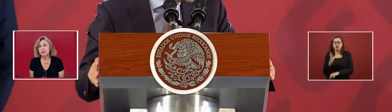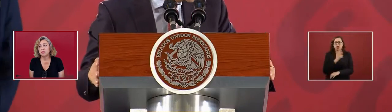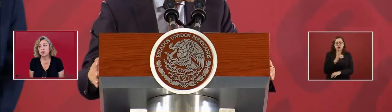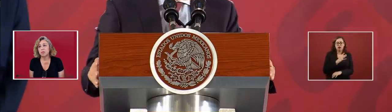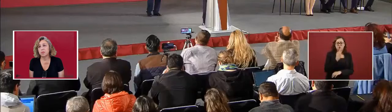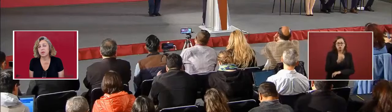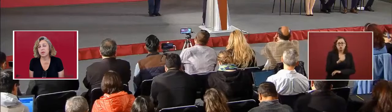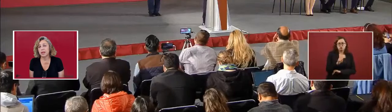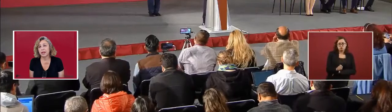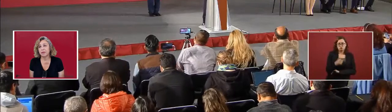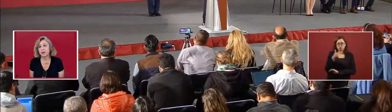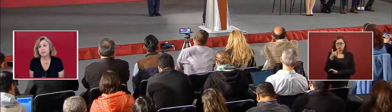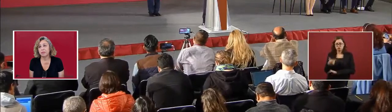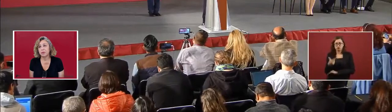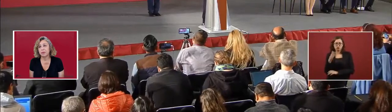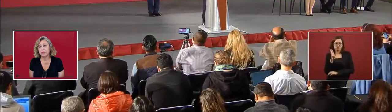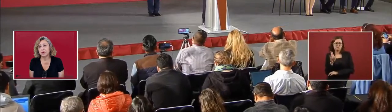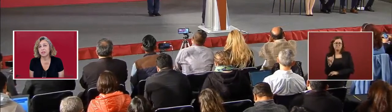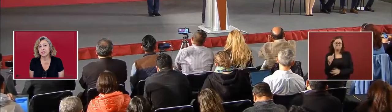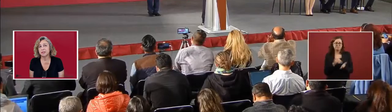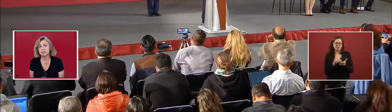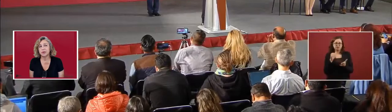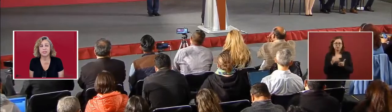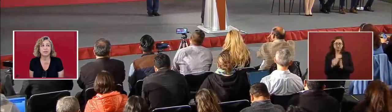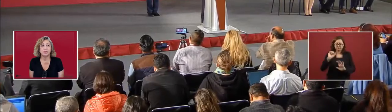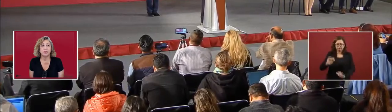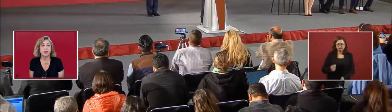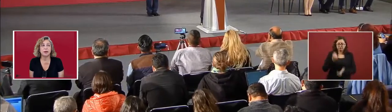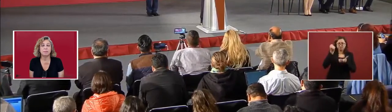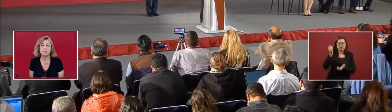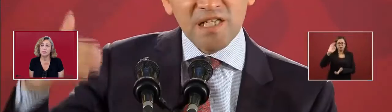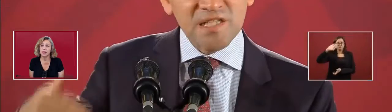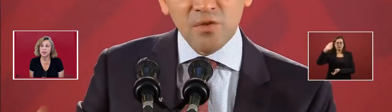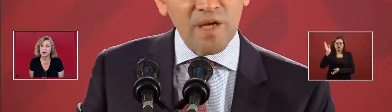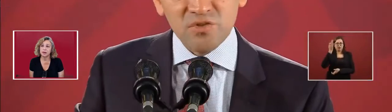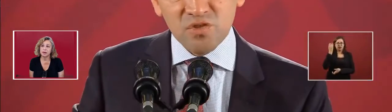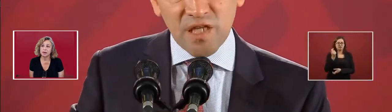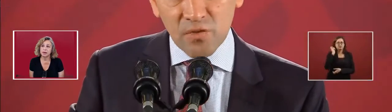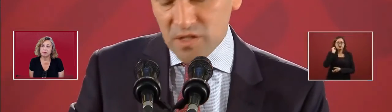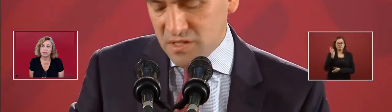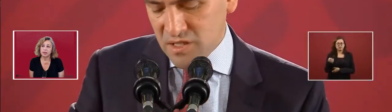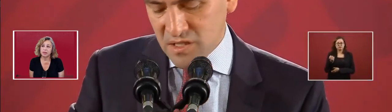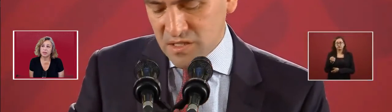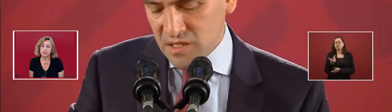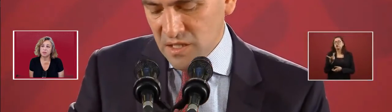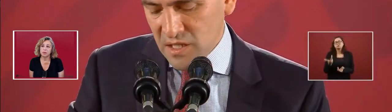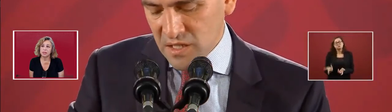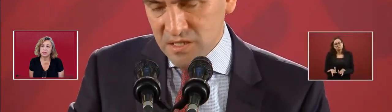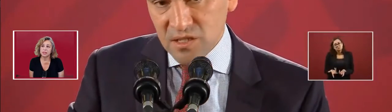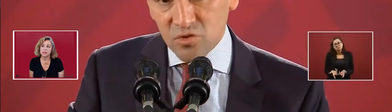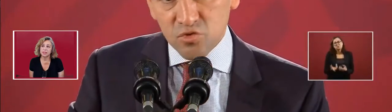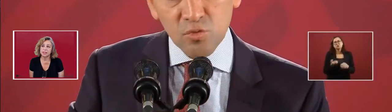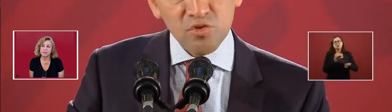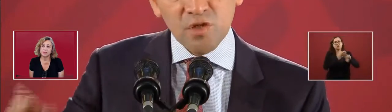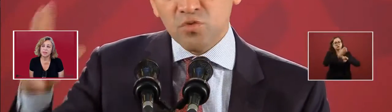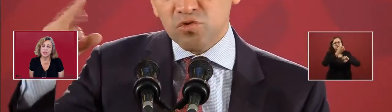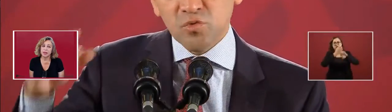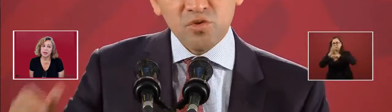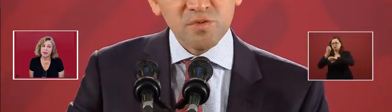There's more or more, like around $1.7 billion federal expenses.